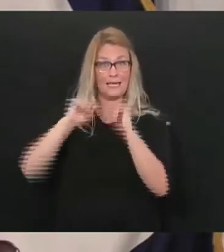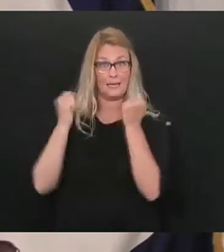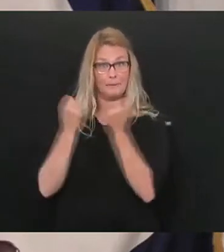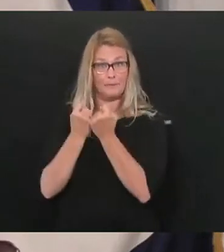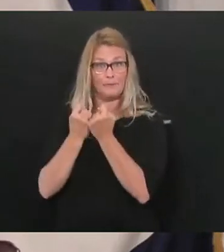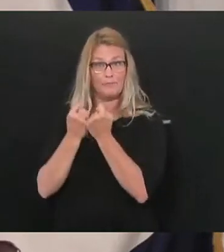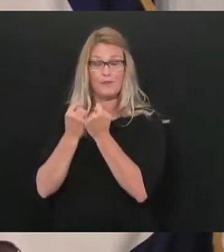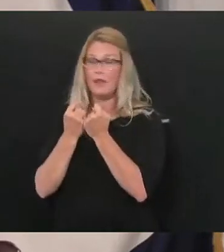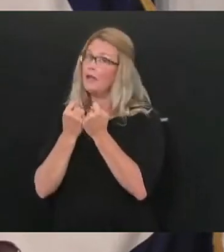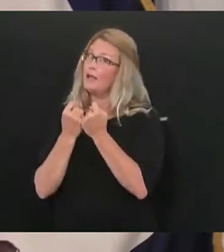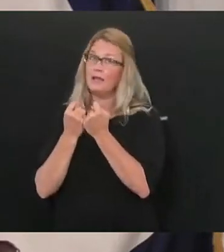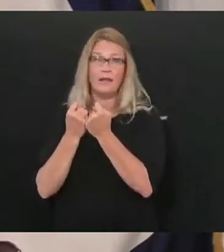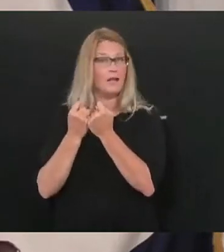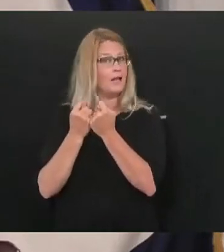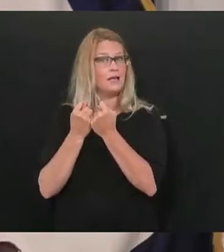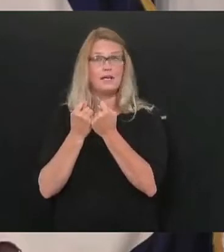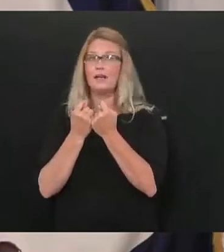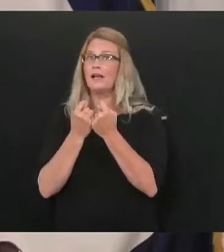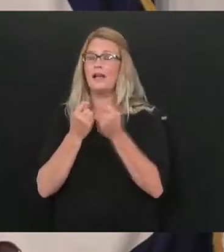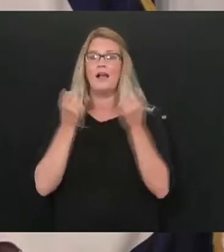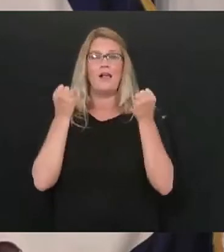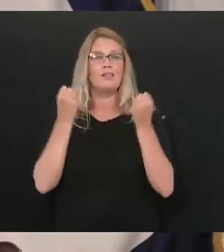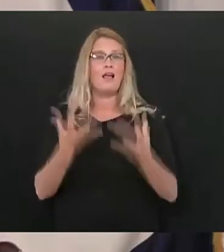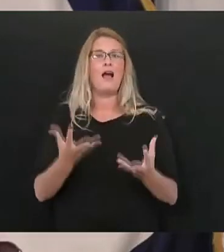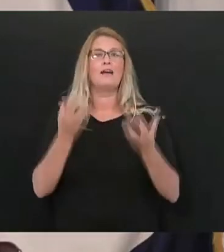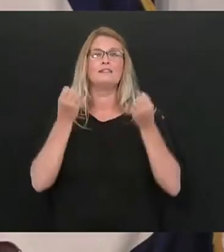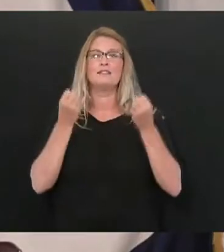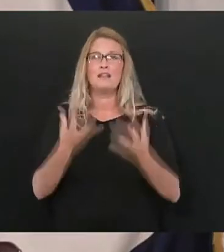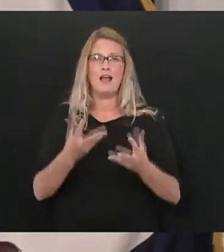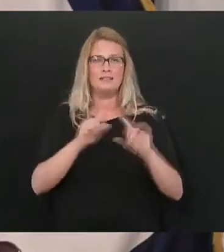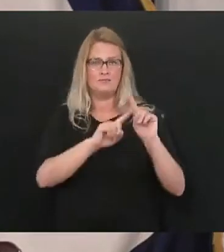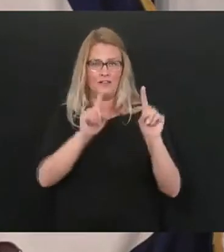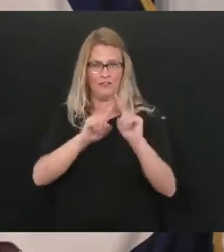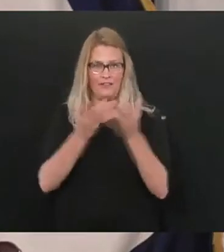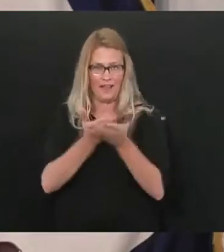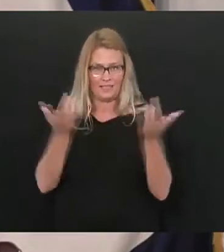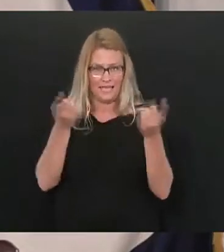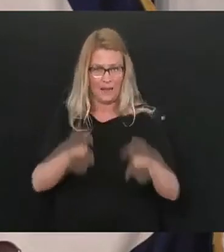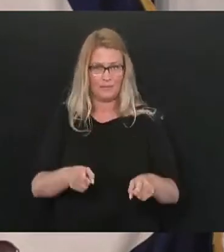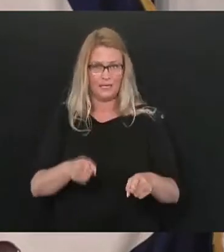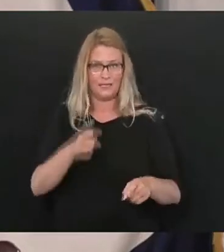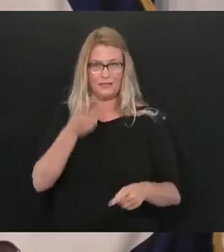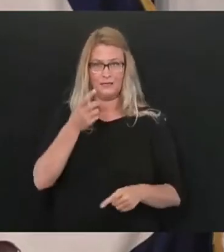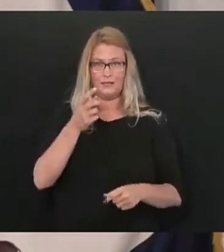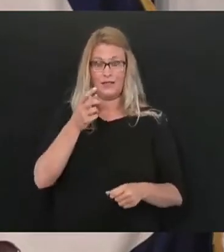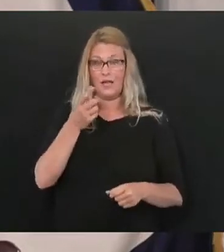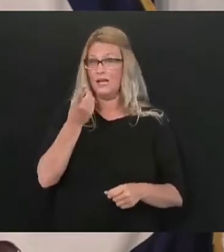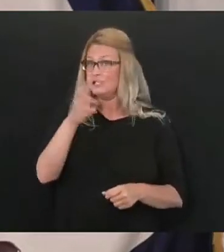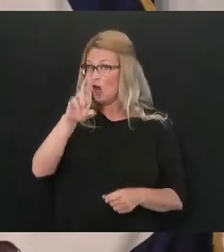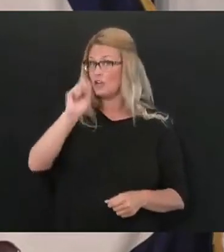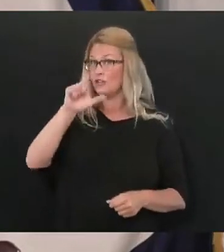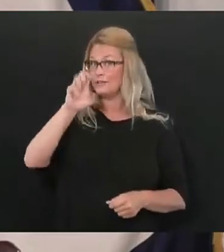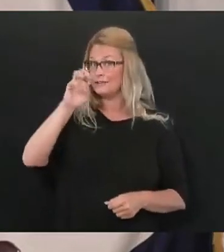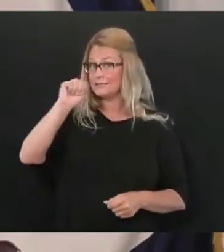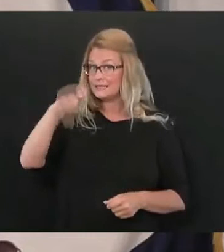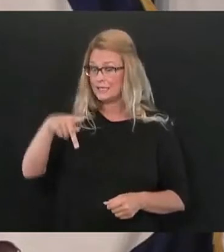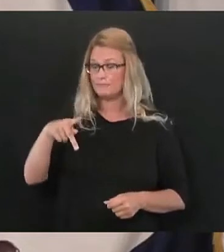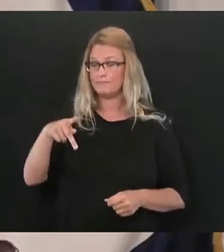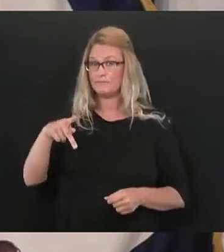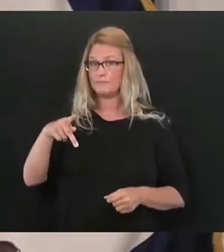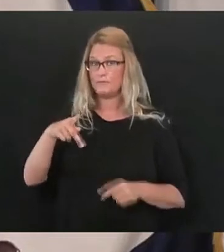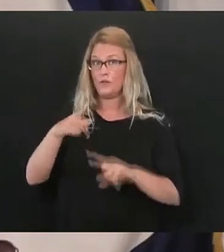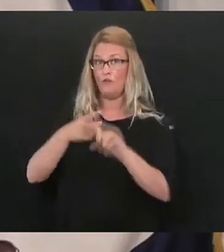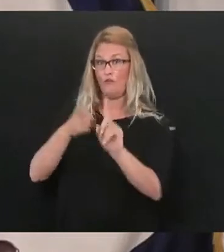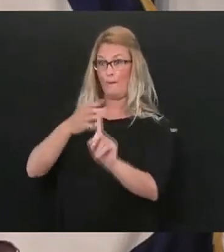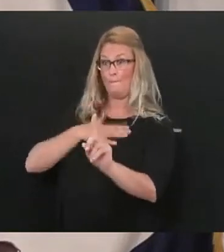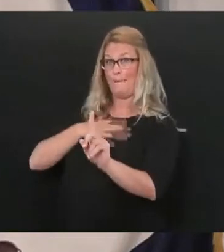there was just lots and lots and lots of issues Dr. Slump I mean from the bottom from my